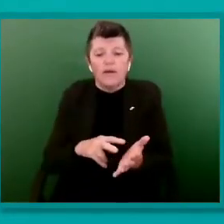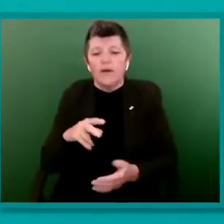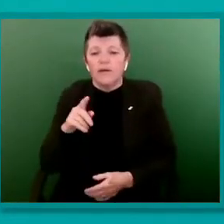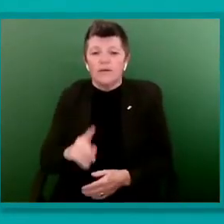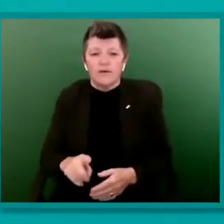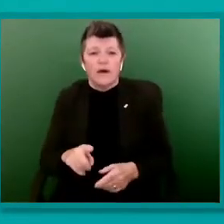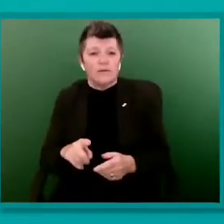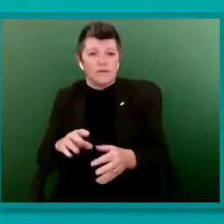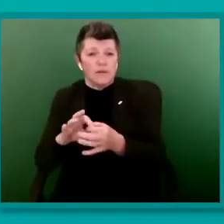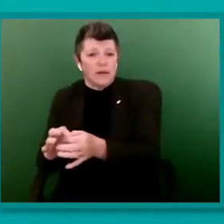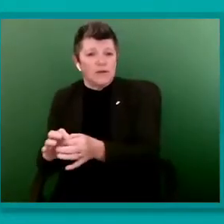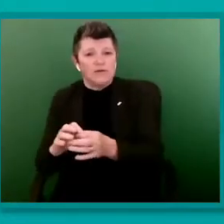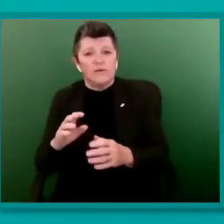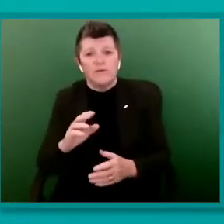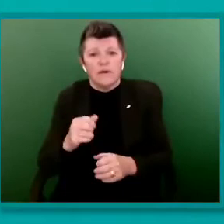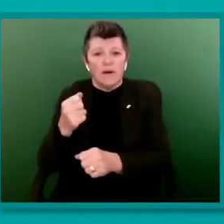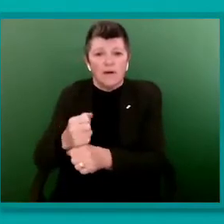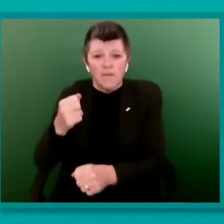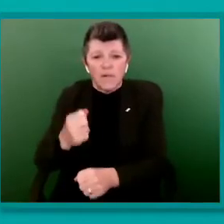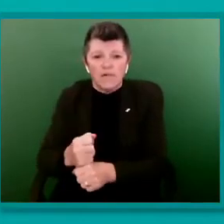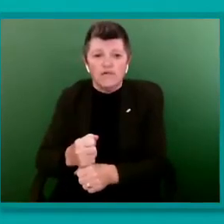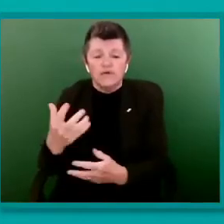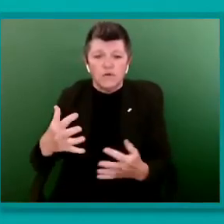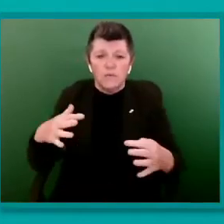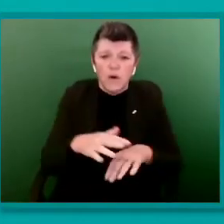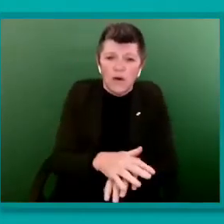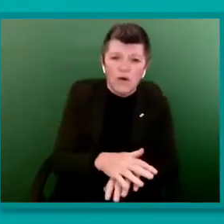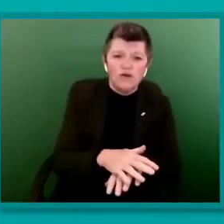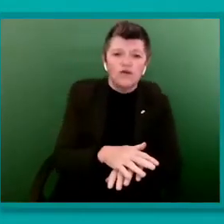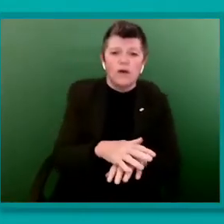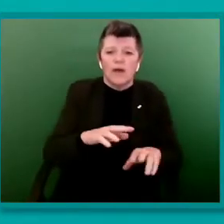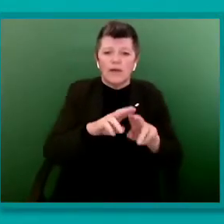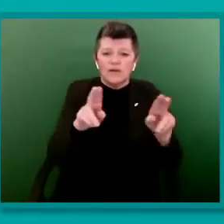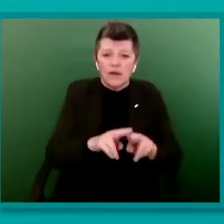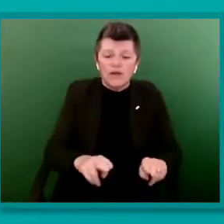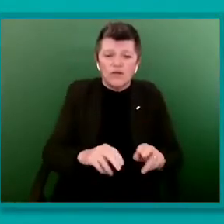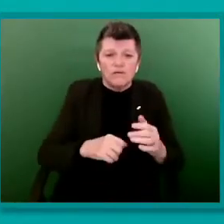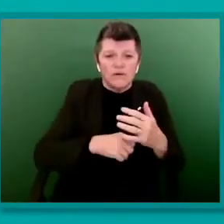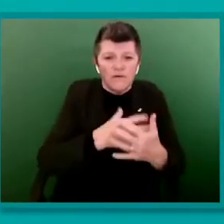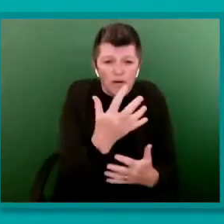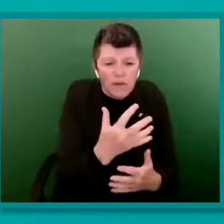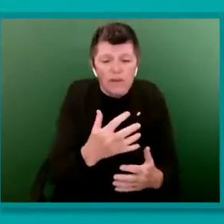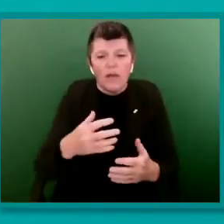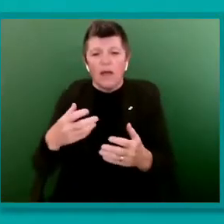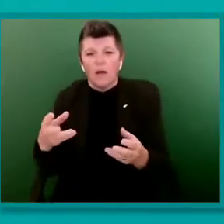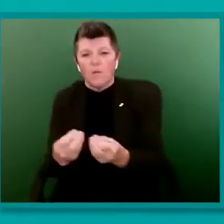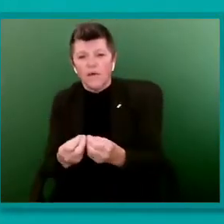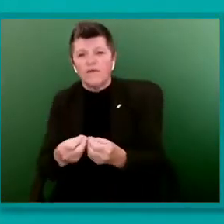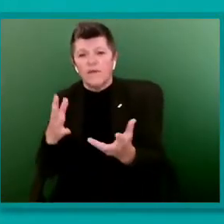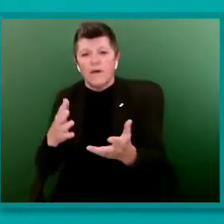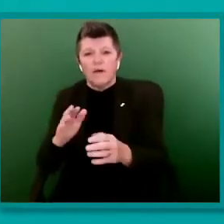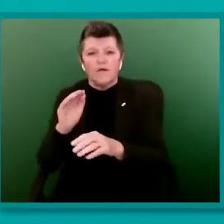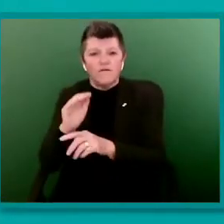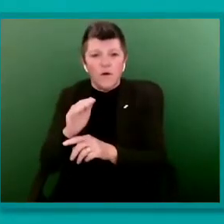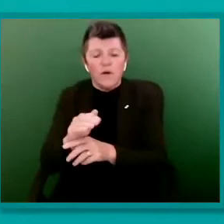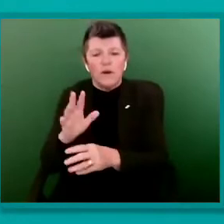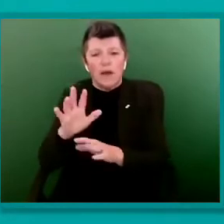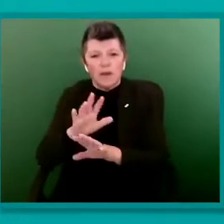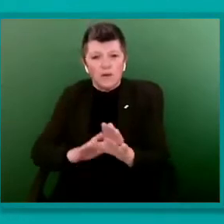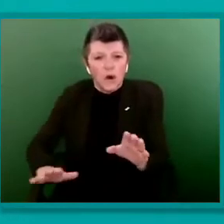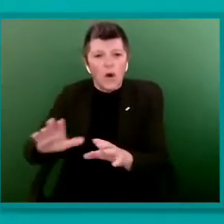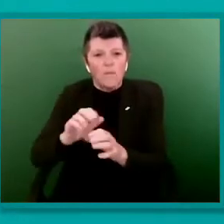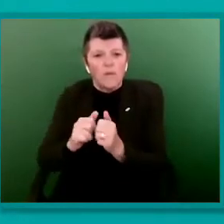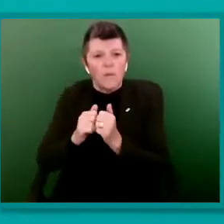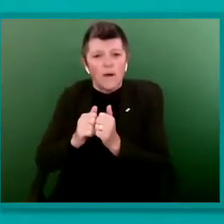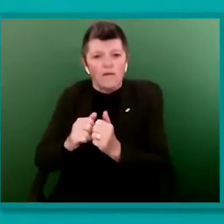for International Development into the Department for Foreign and Commonwealth Office. So the Women and Equalities team will be working with